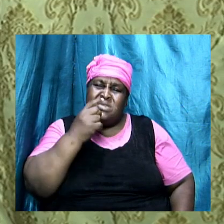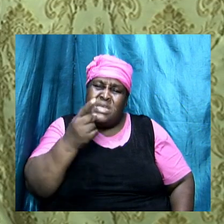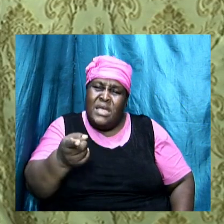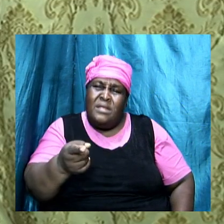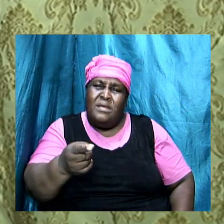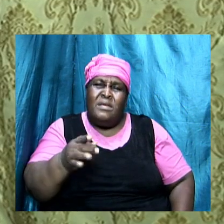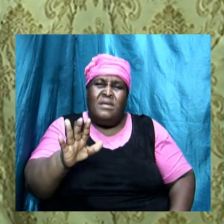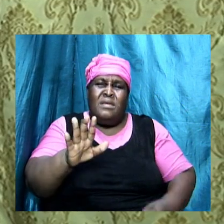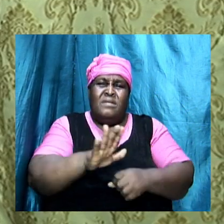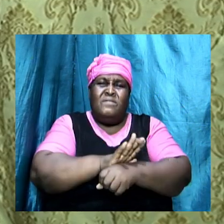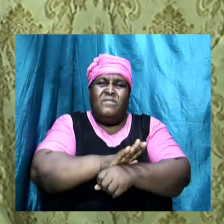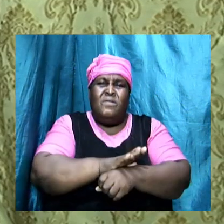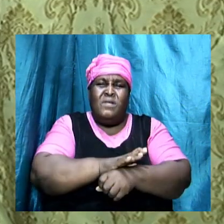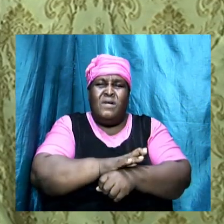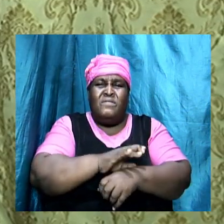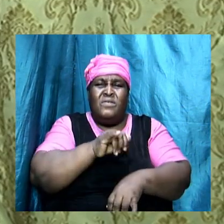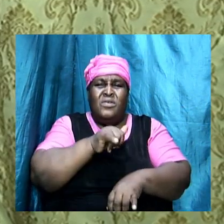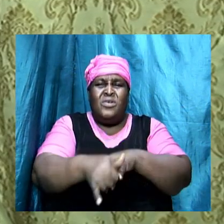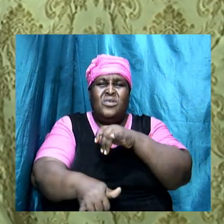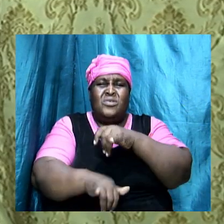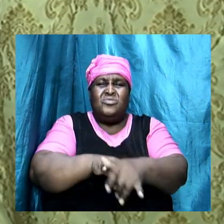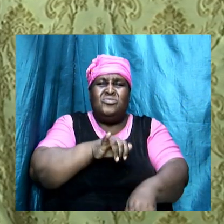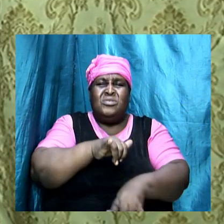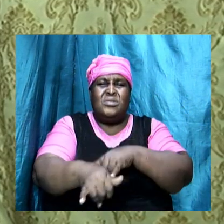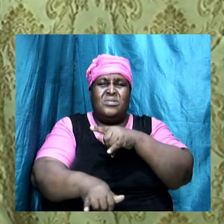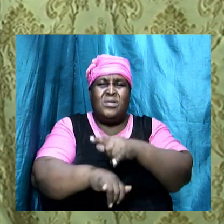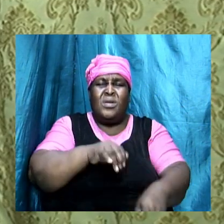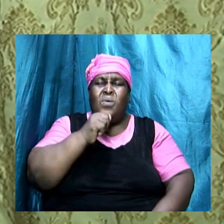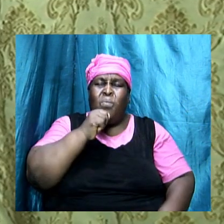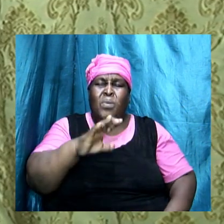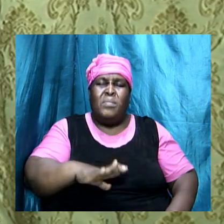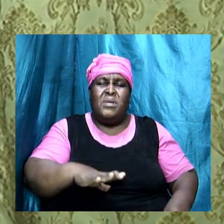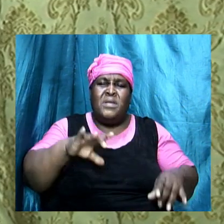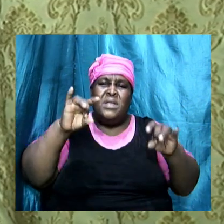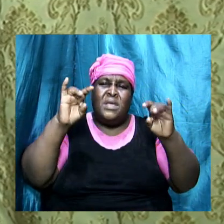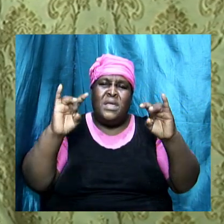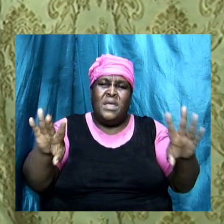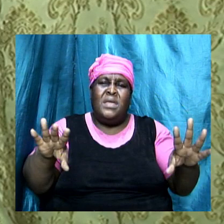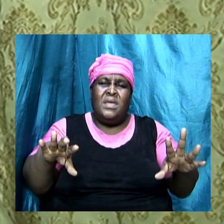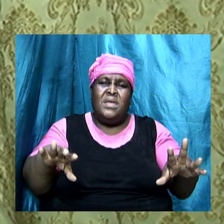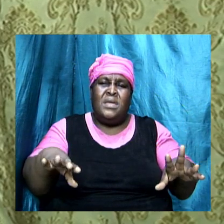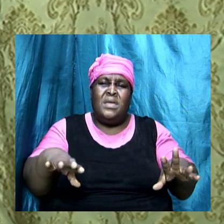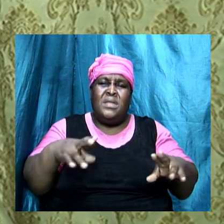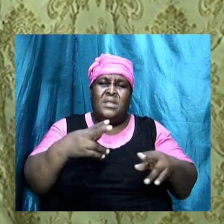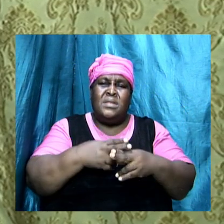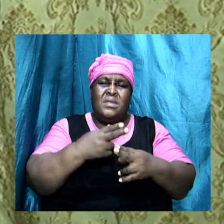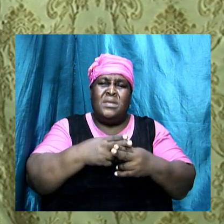that was full of scheme a woman that was hateful names mean chase